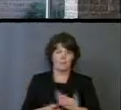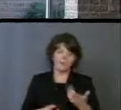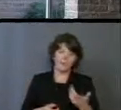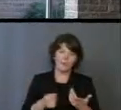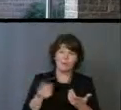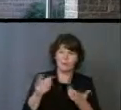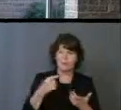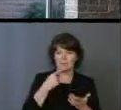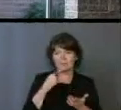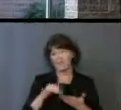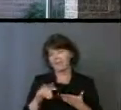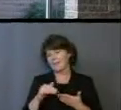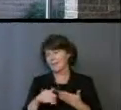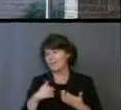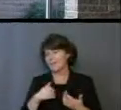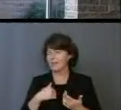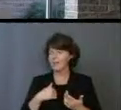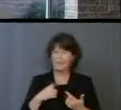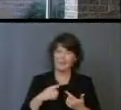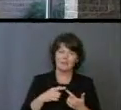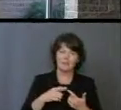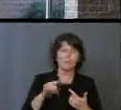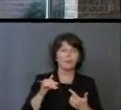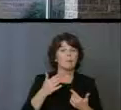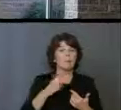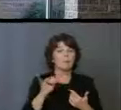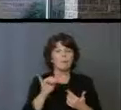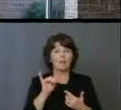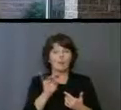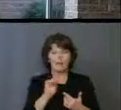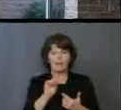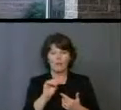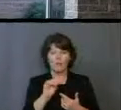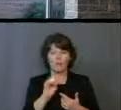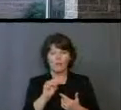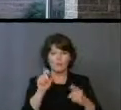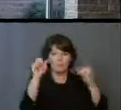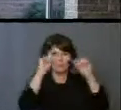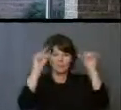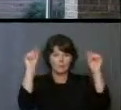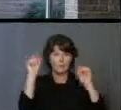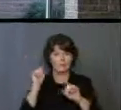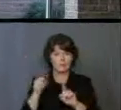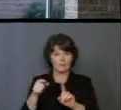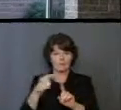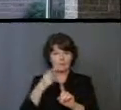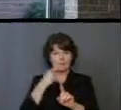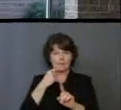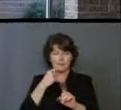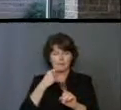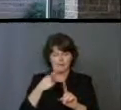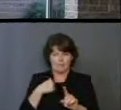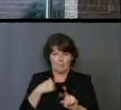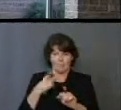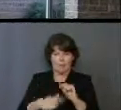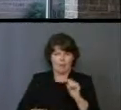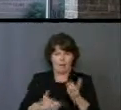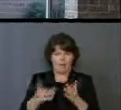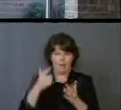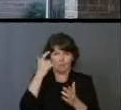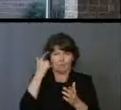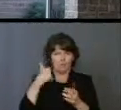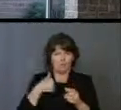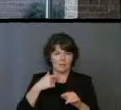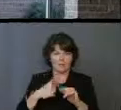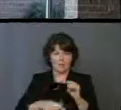make excuses? Do you sound like Moses who told God from Exodus 4, I can't serve because I don't speak well and no